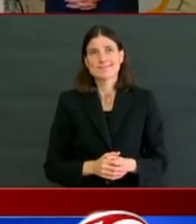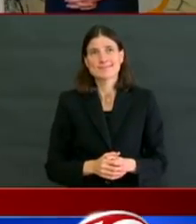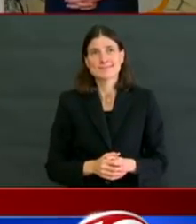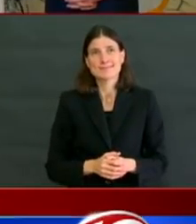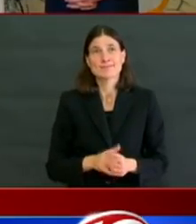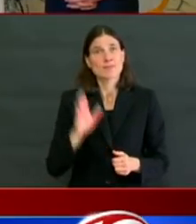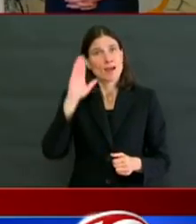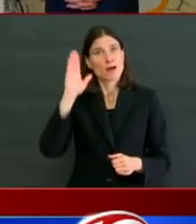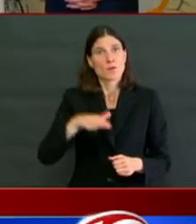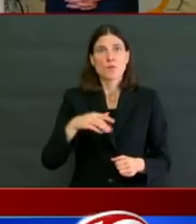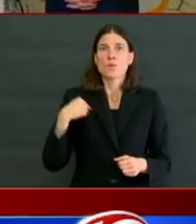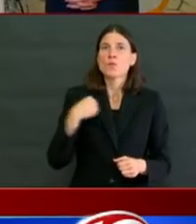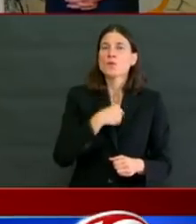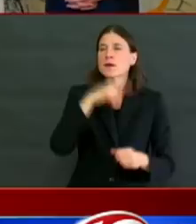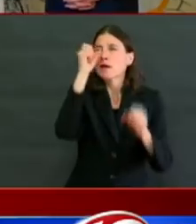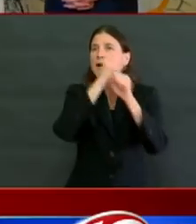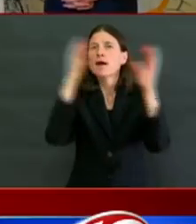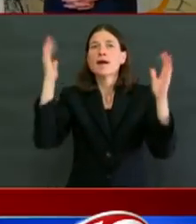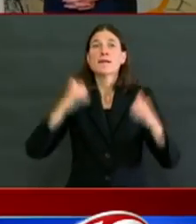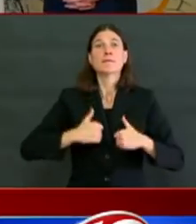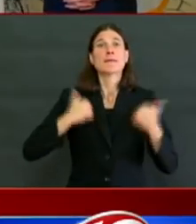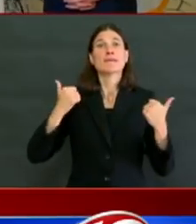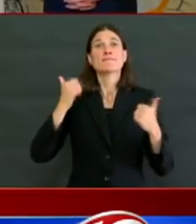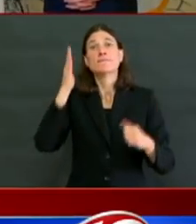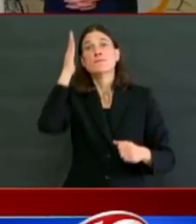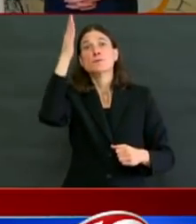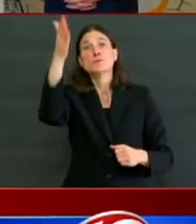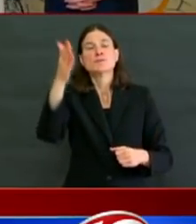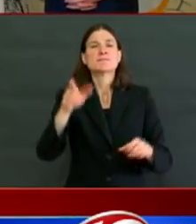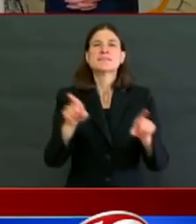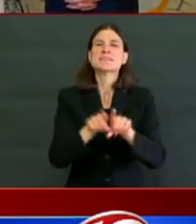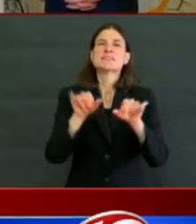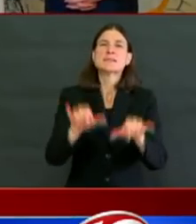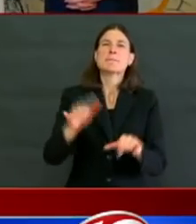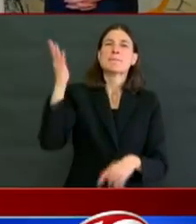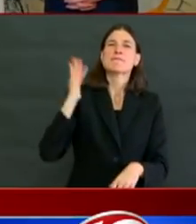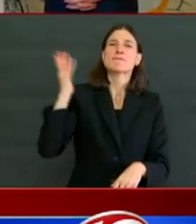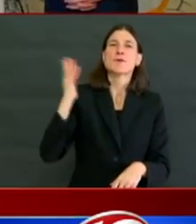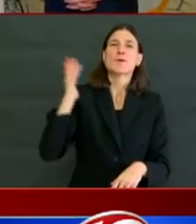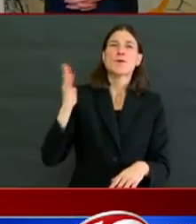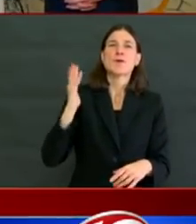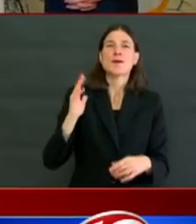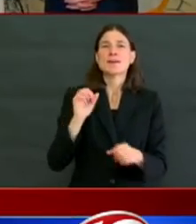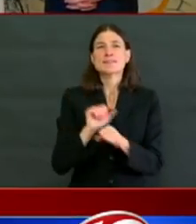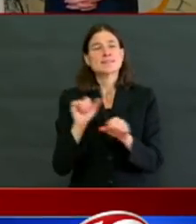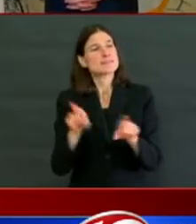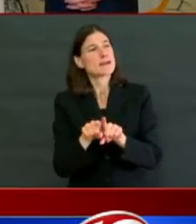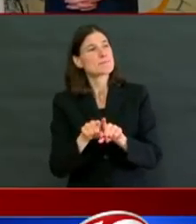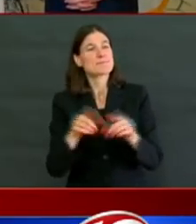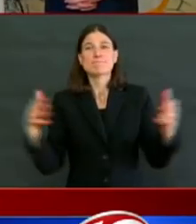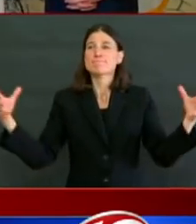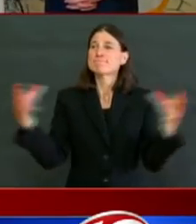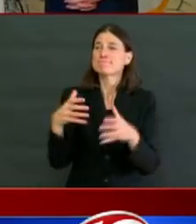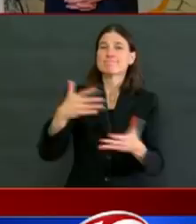shifts. Change the number of people who can be in a room. Think about cleaning